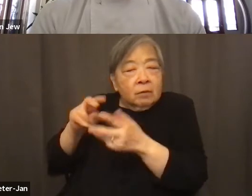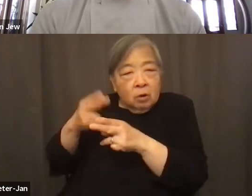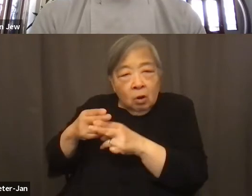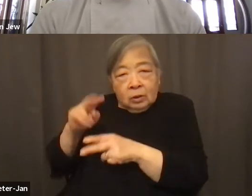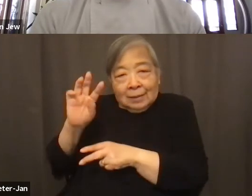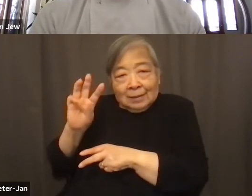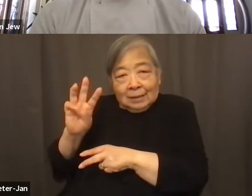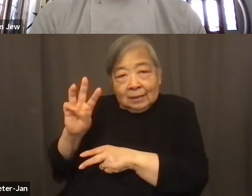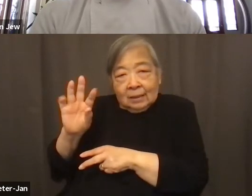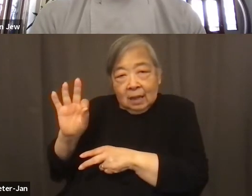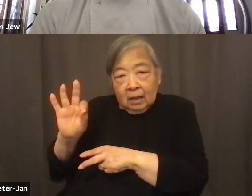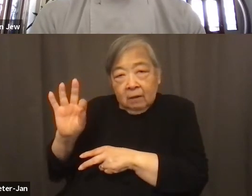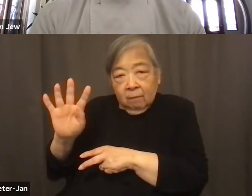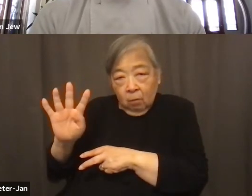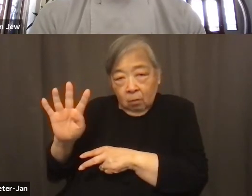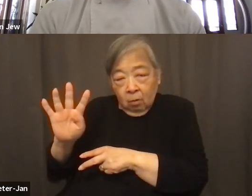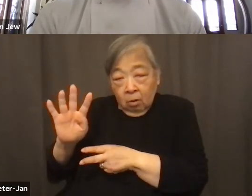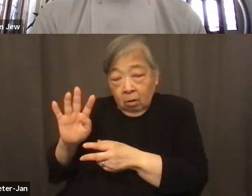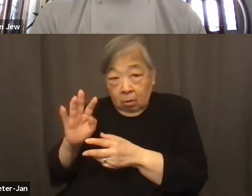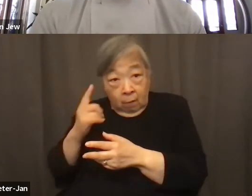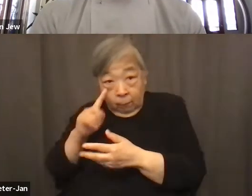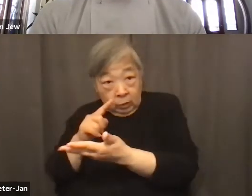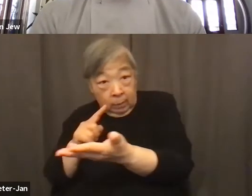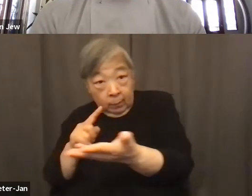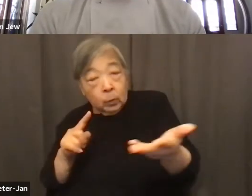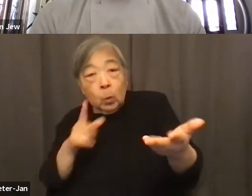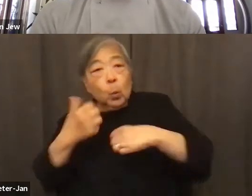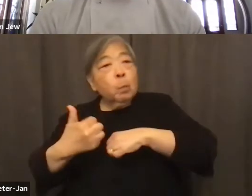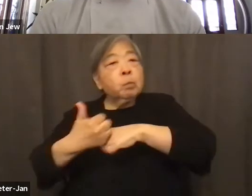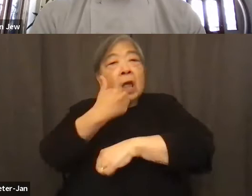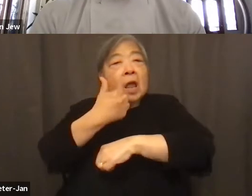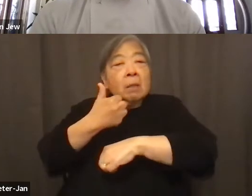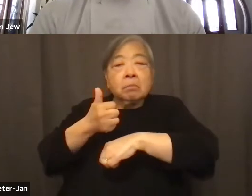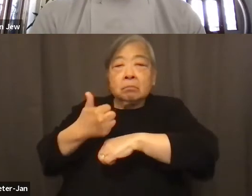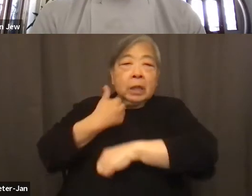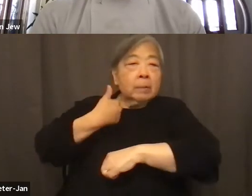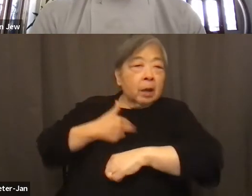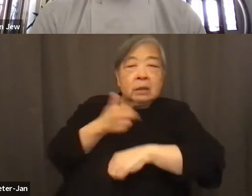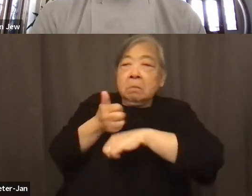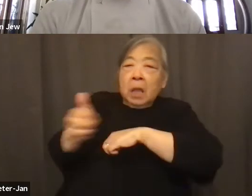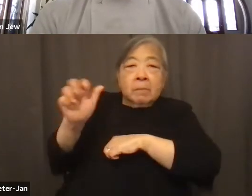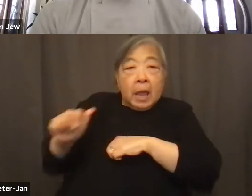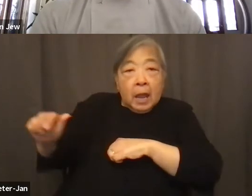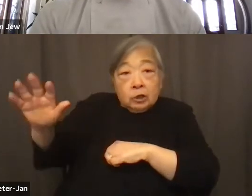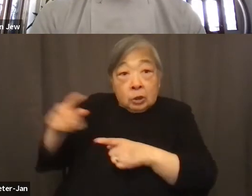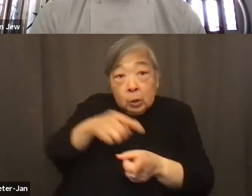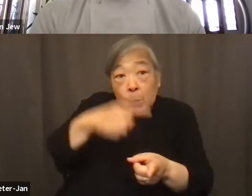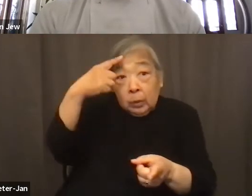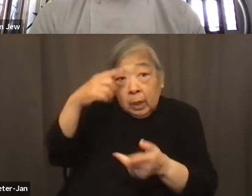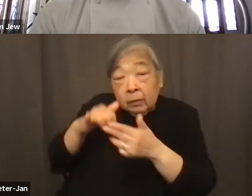For those of you that fear Asian, that blame us, that think the Asians are going to take over the country.